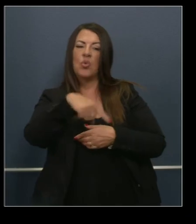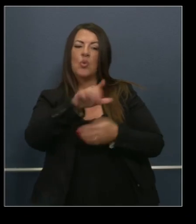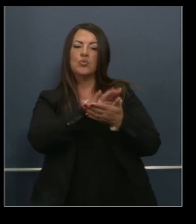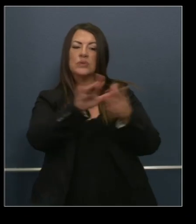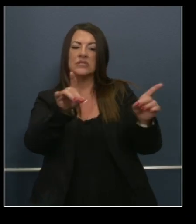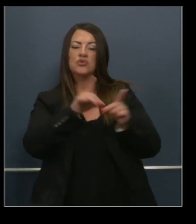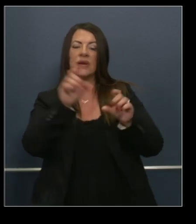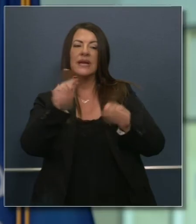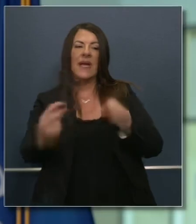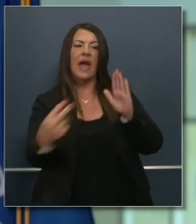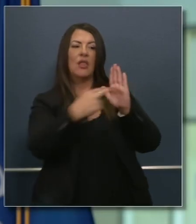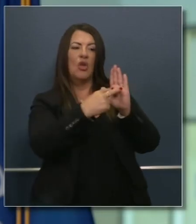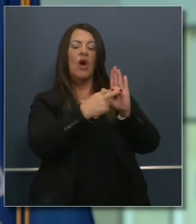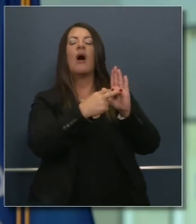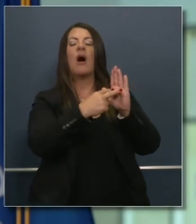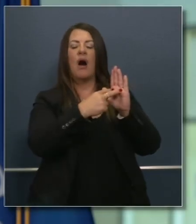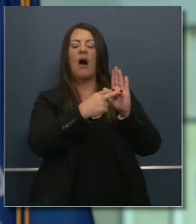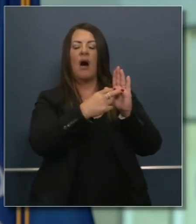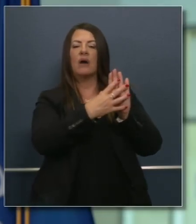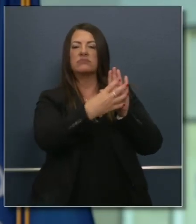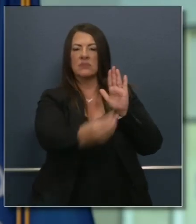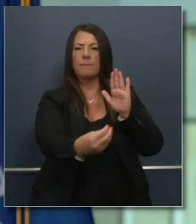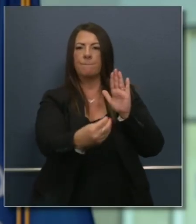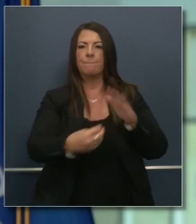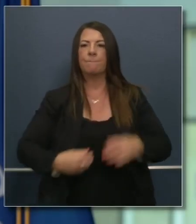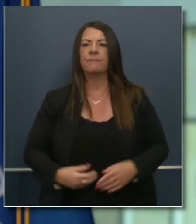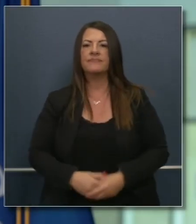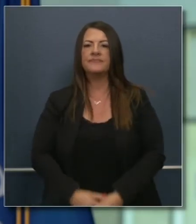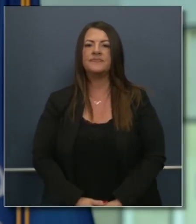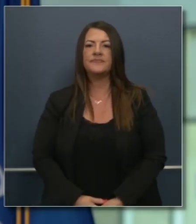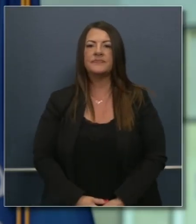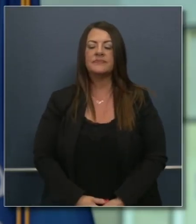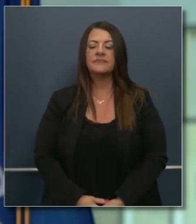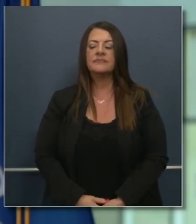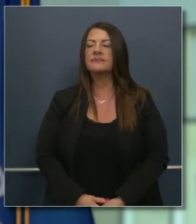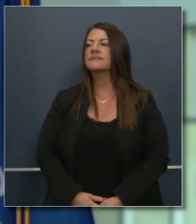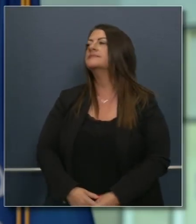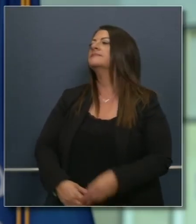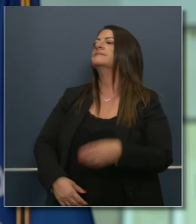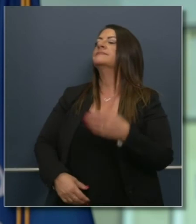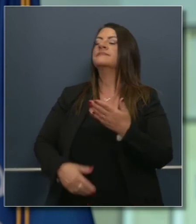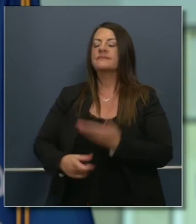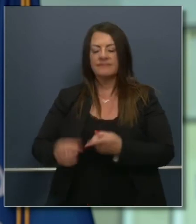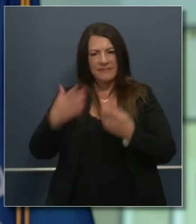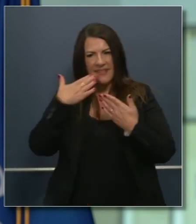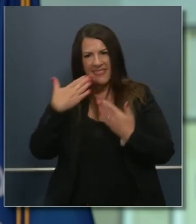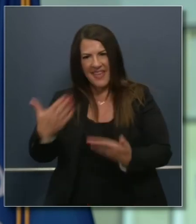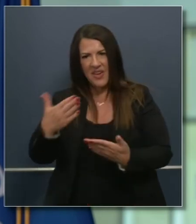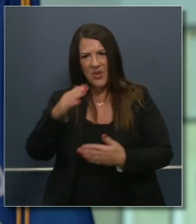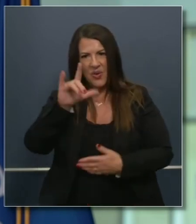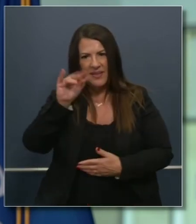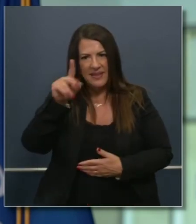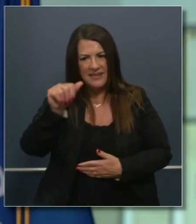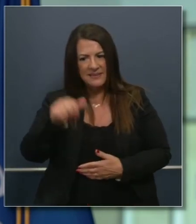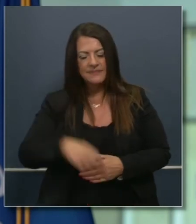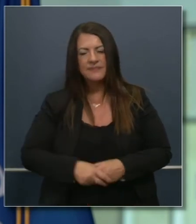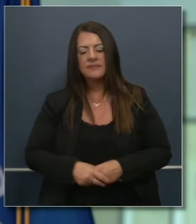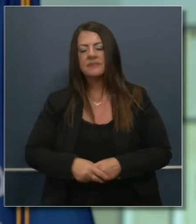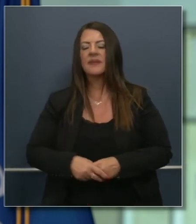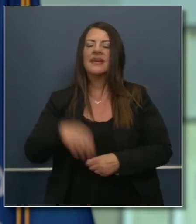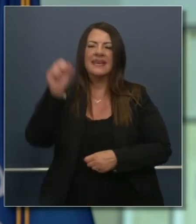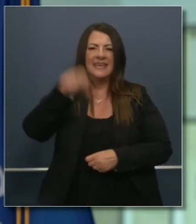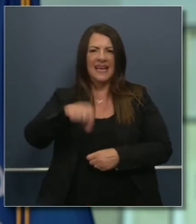Appreciate it. The question is a very sensitive one and very poignant and personal one for hundreds of thousands of